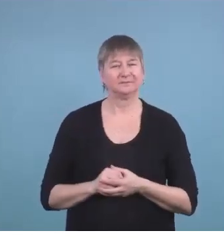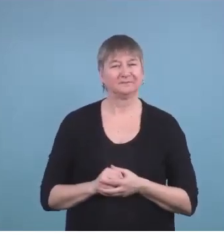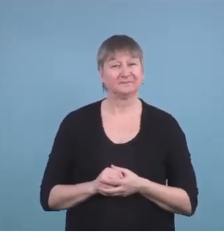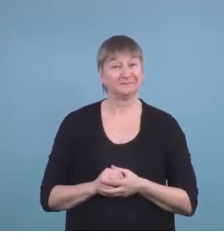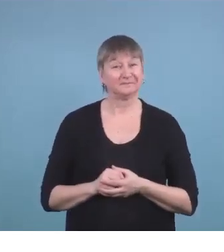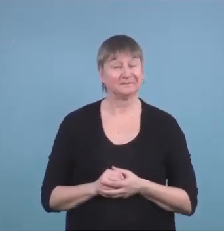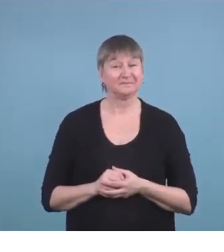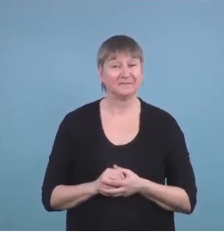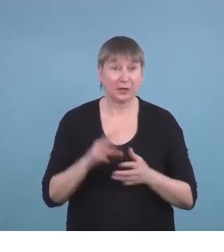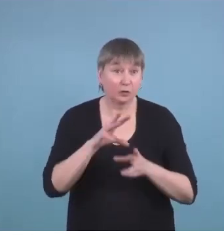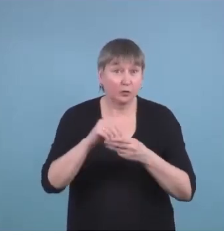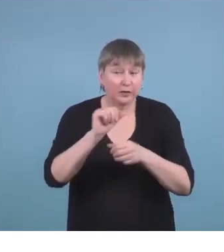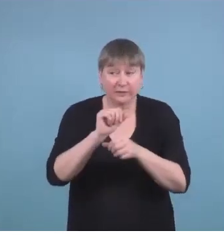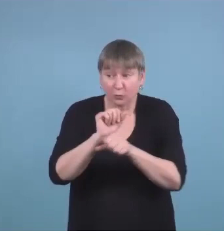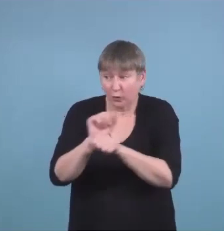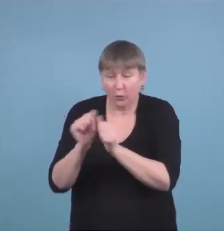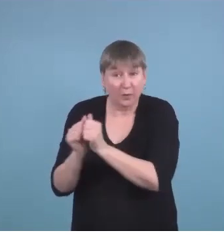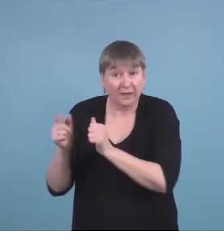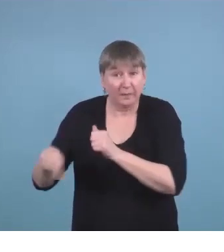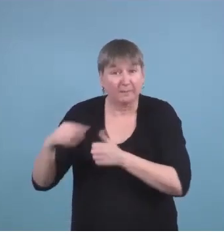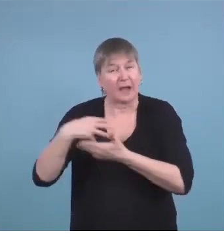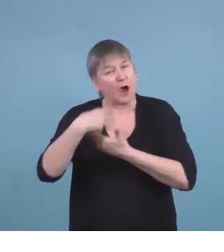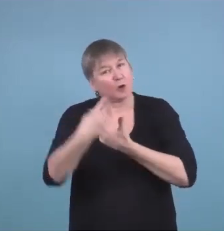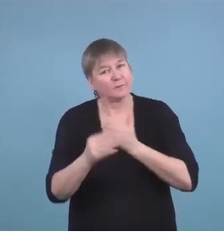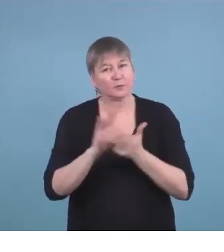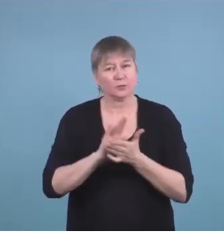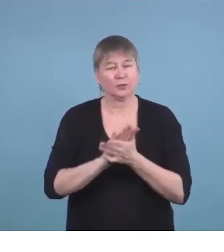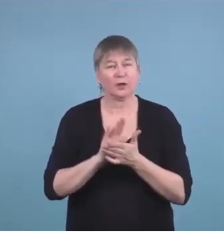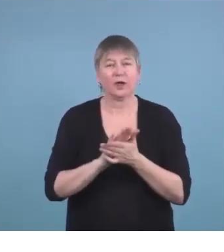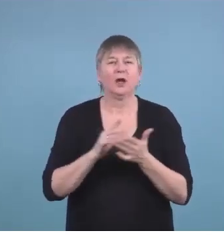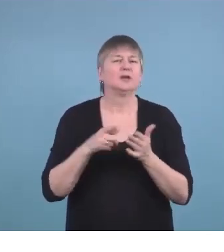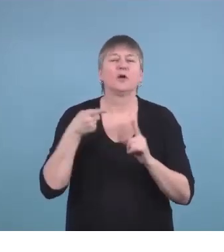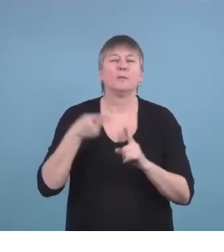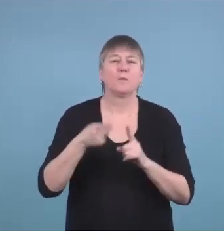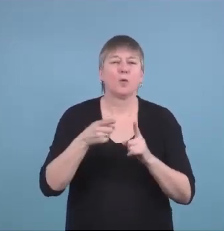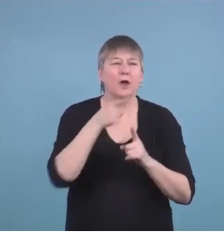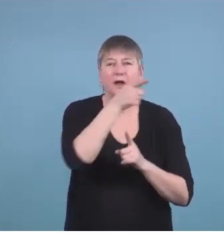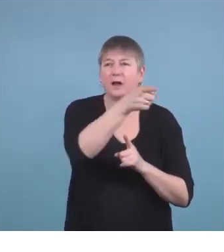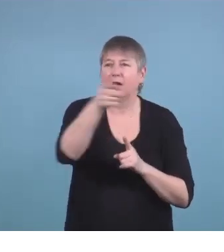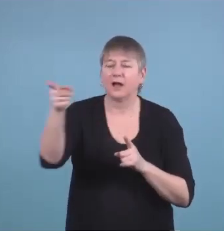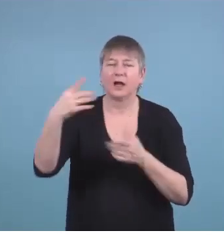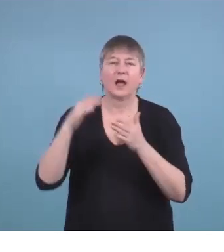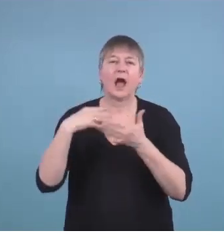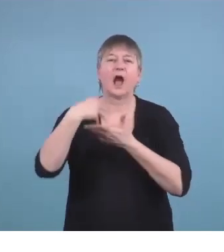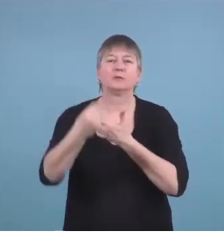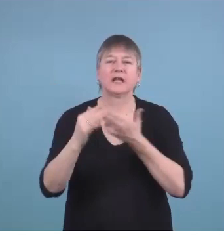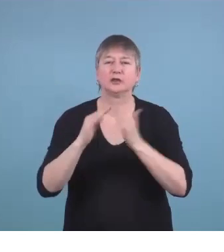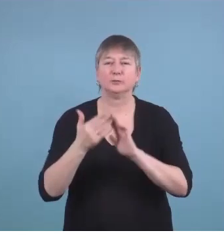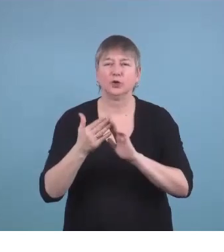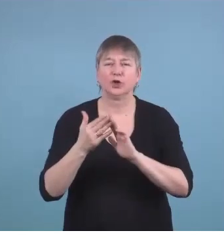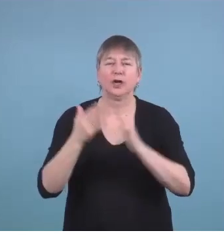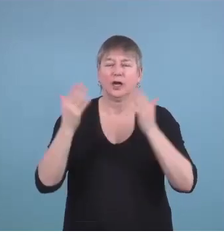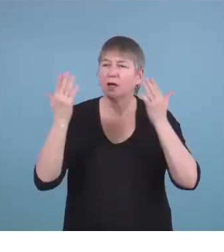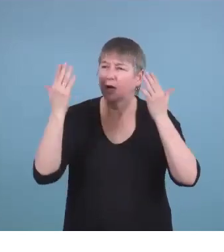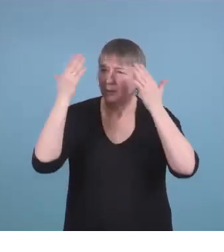so really broadening that understanding of these kids are all our kids